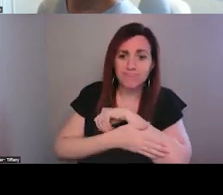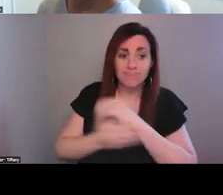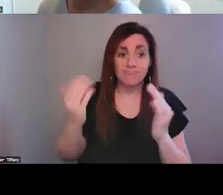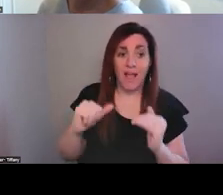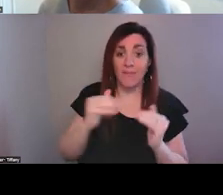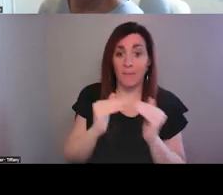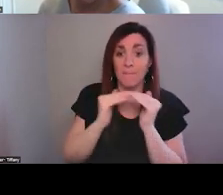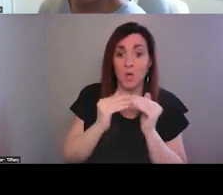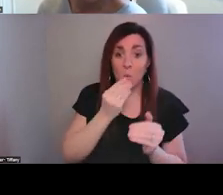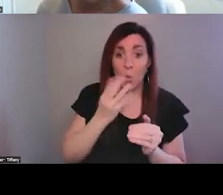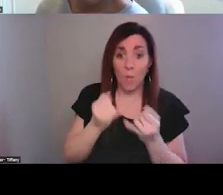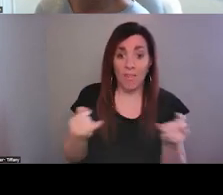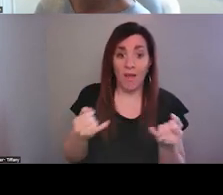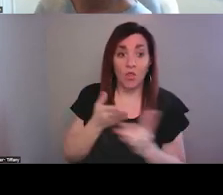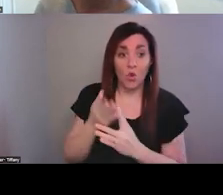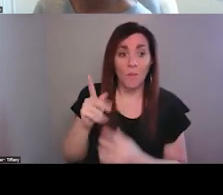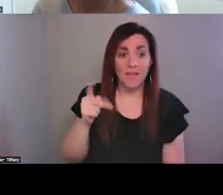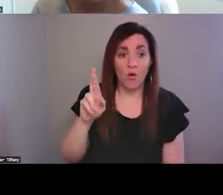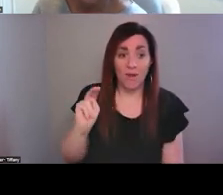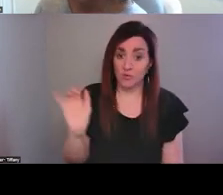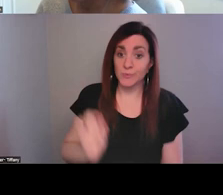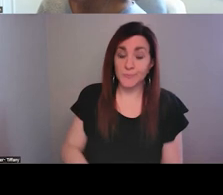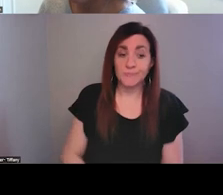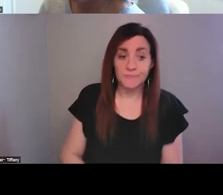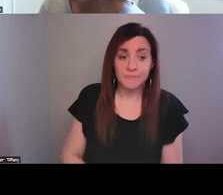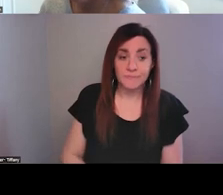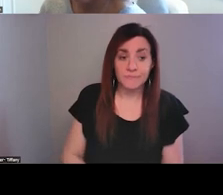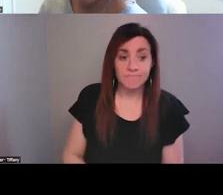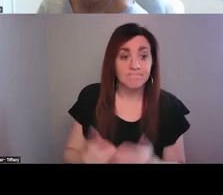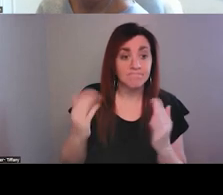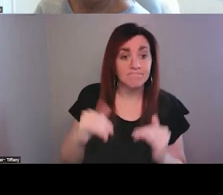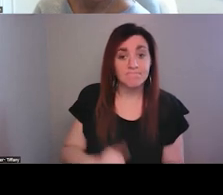peer warm line through PRN as well. Next slide.